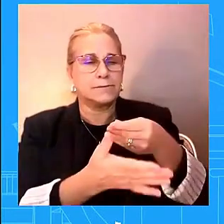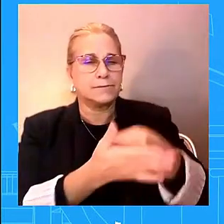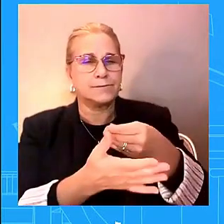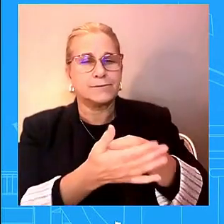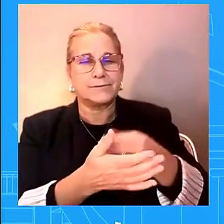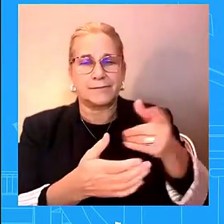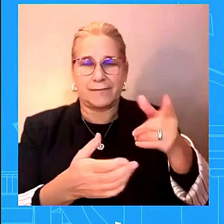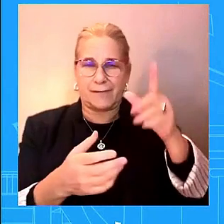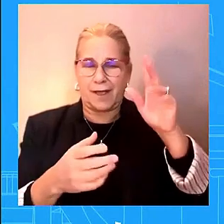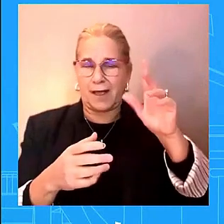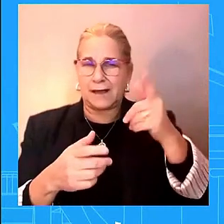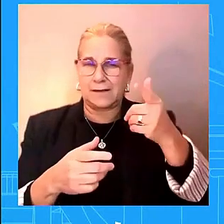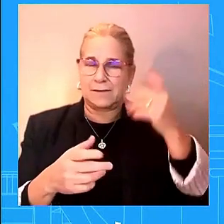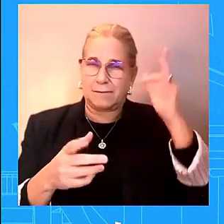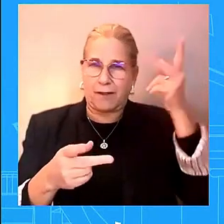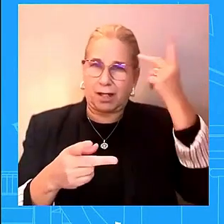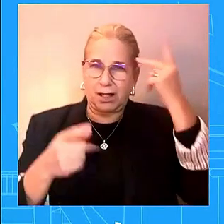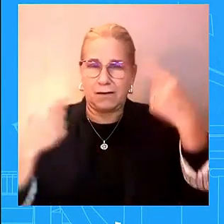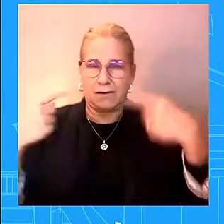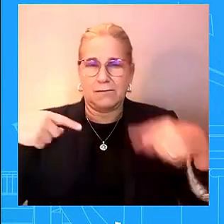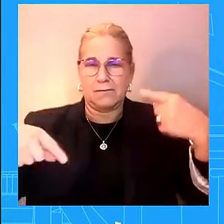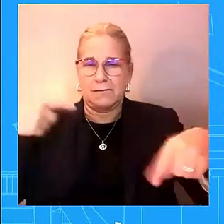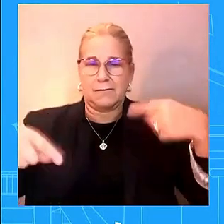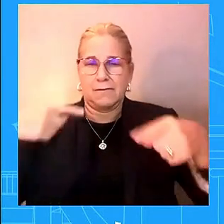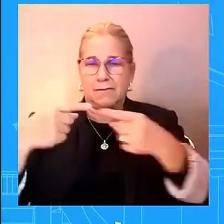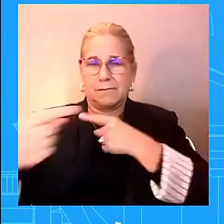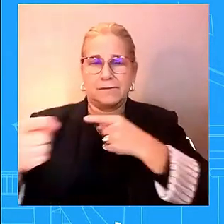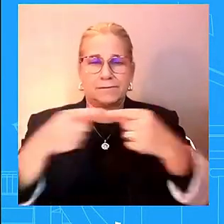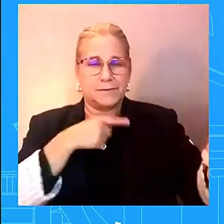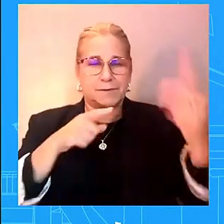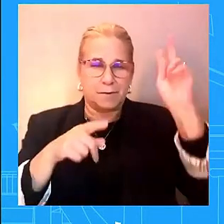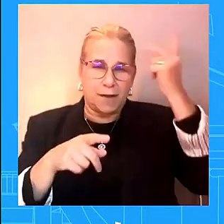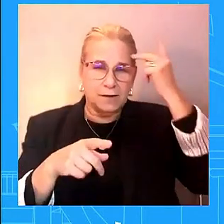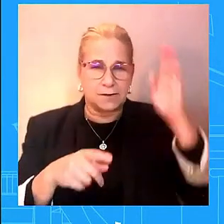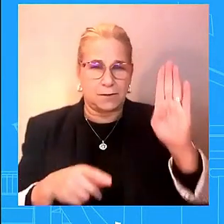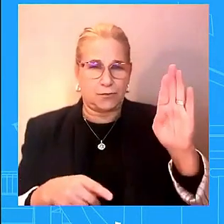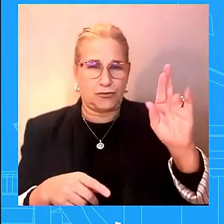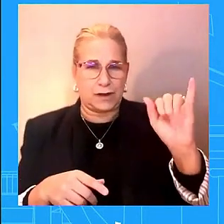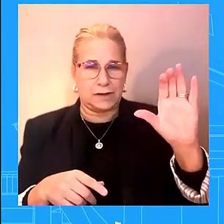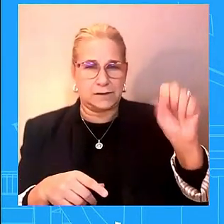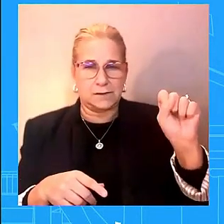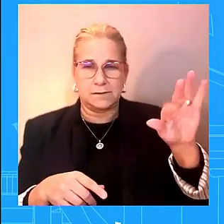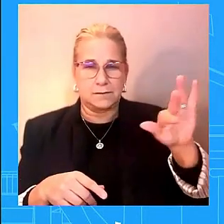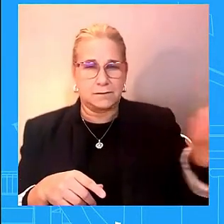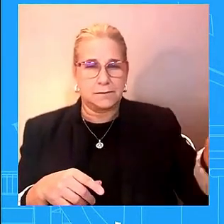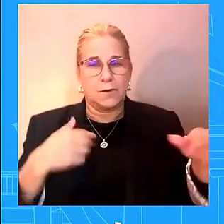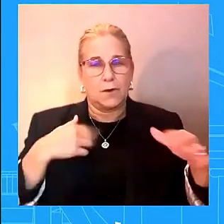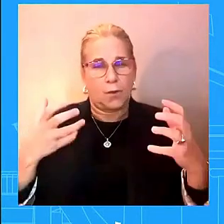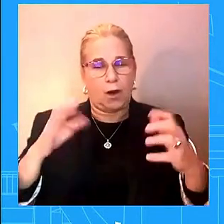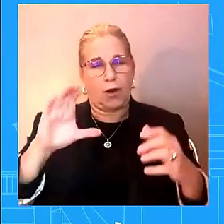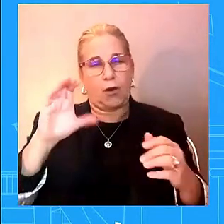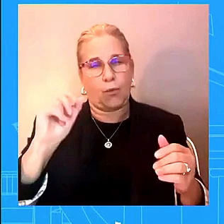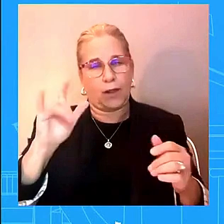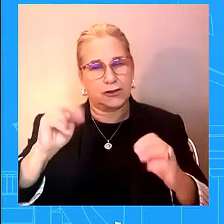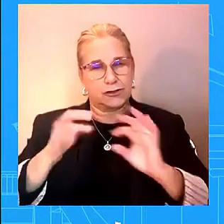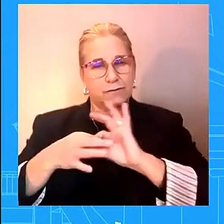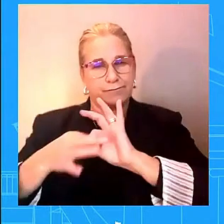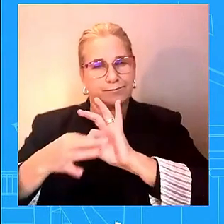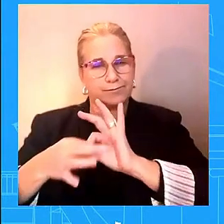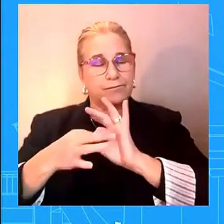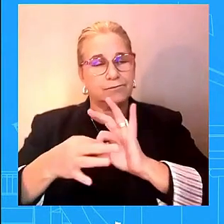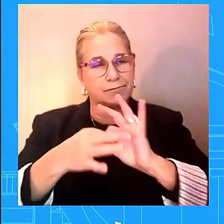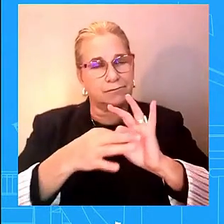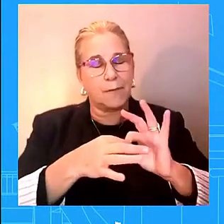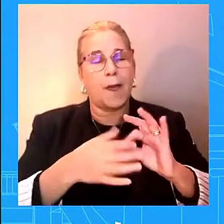united states or anyone else and so we're going to continue to work with uh with our relationships our partnerships whether it's with brazil india south